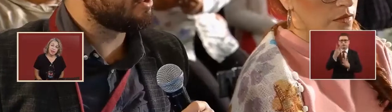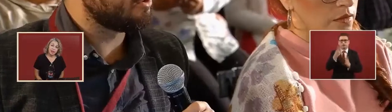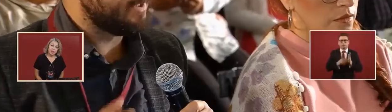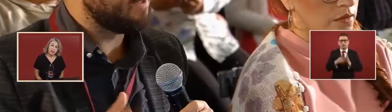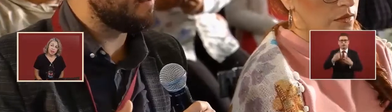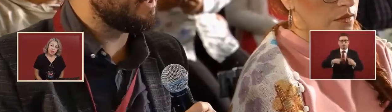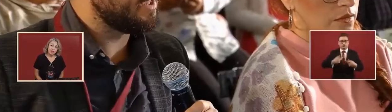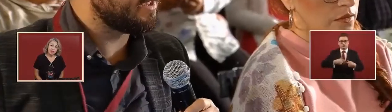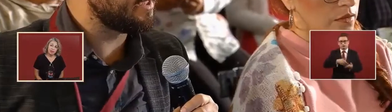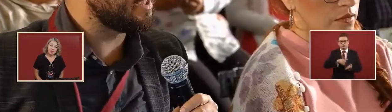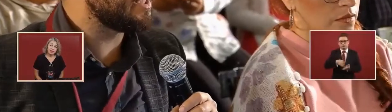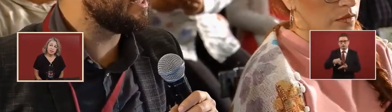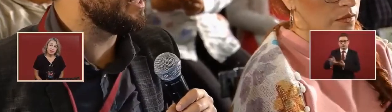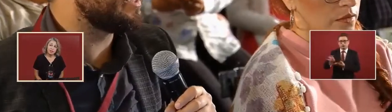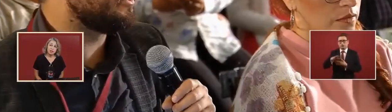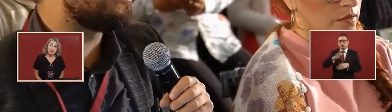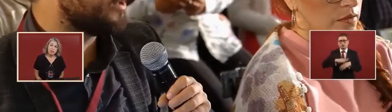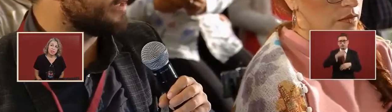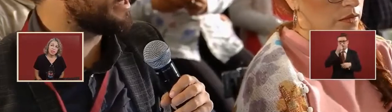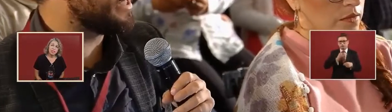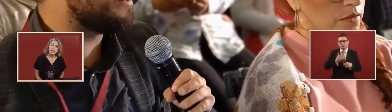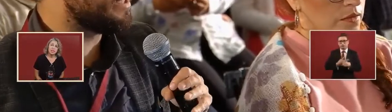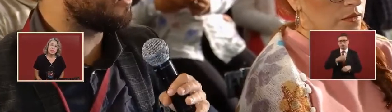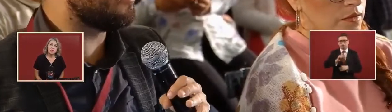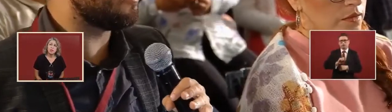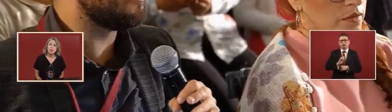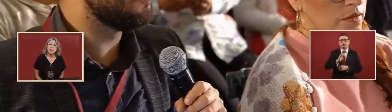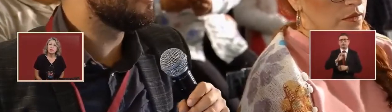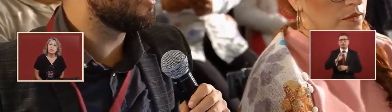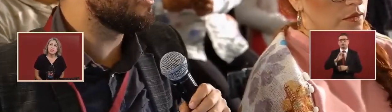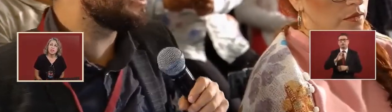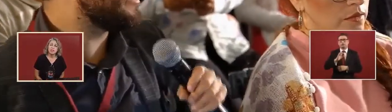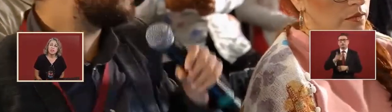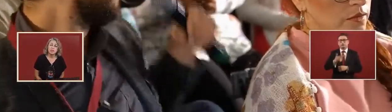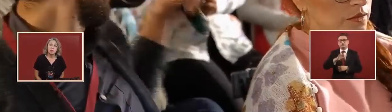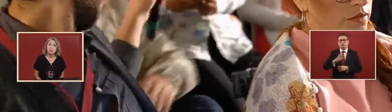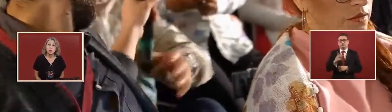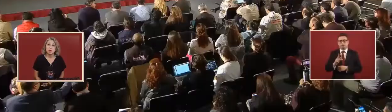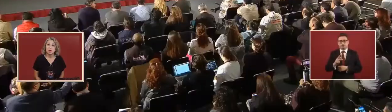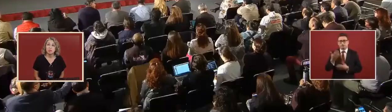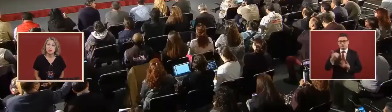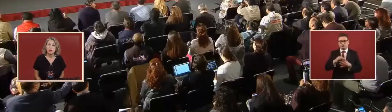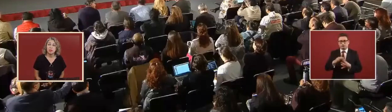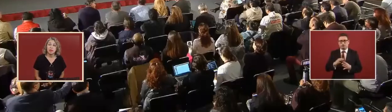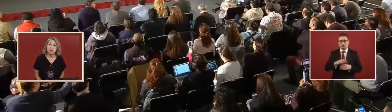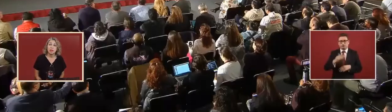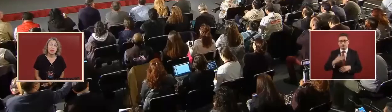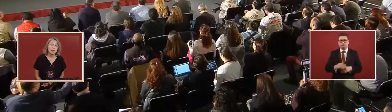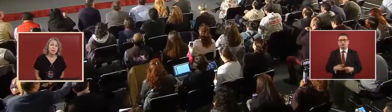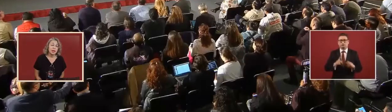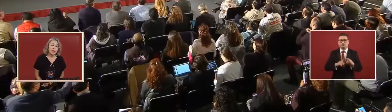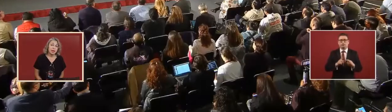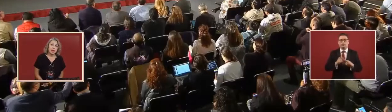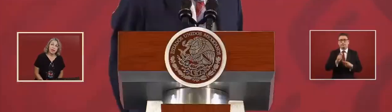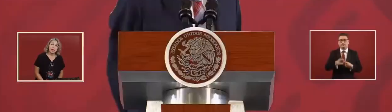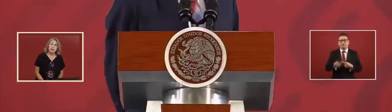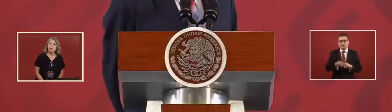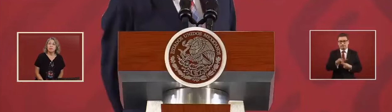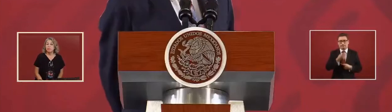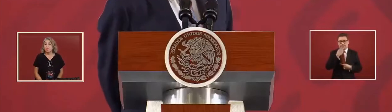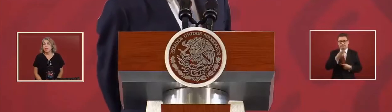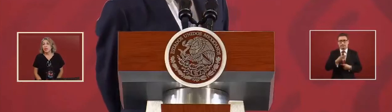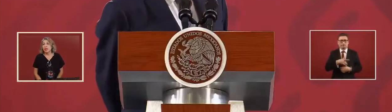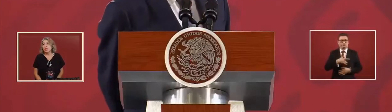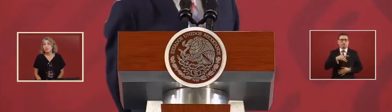They said that there's something about 4,000 public workers are going to be cut. But it's very lamentable